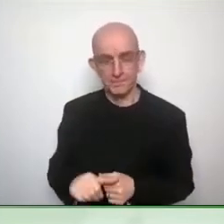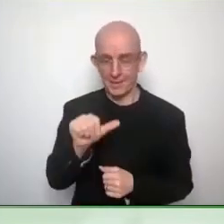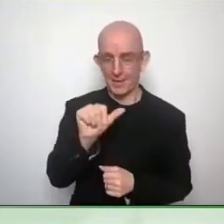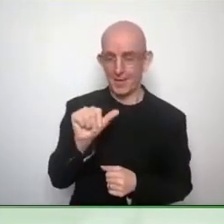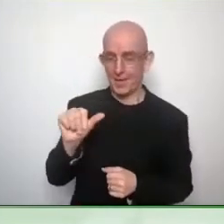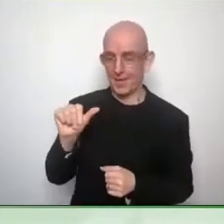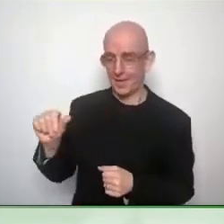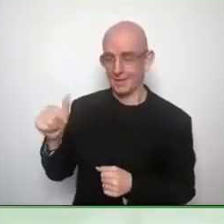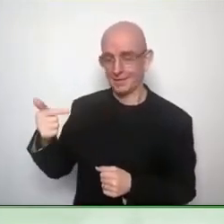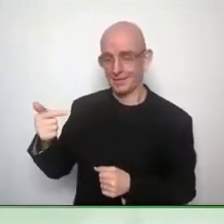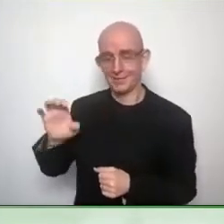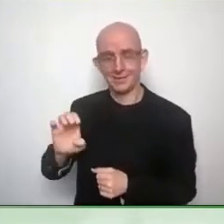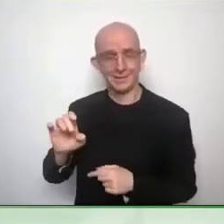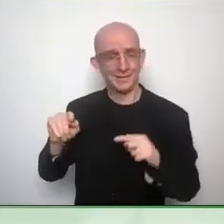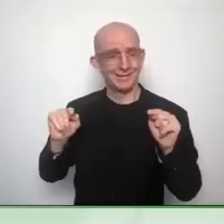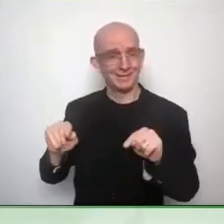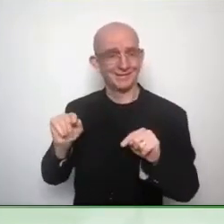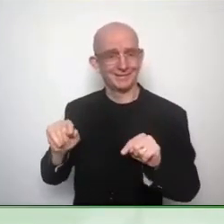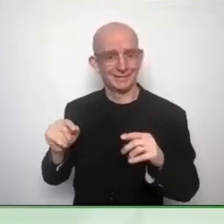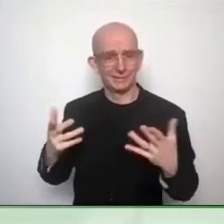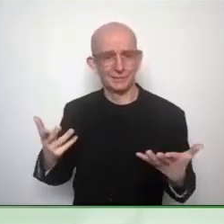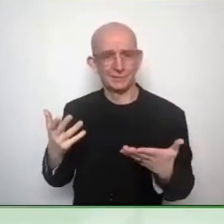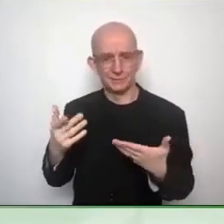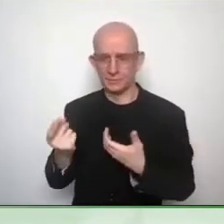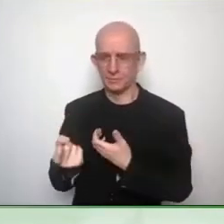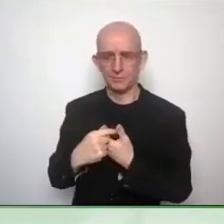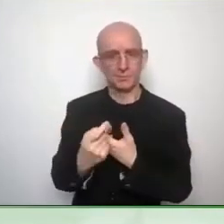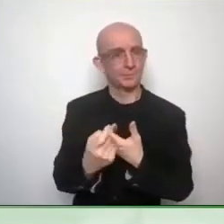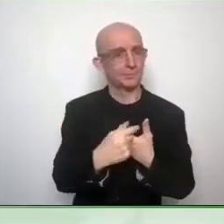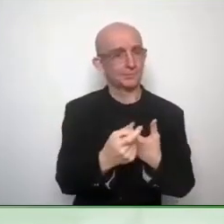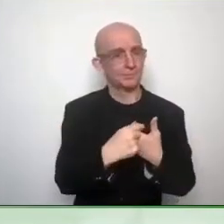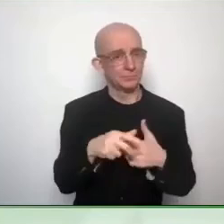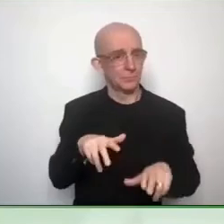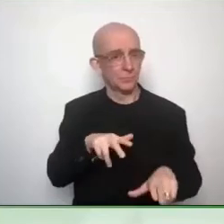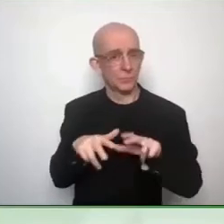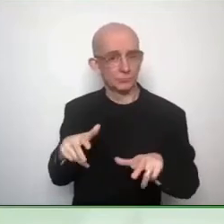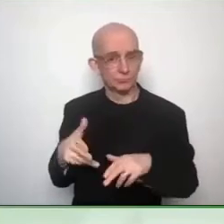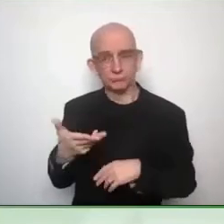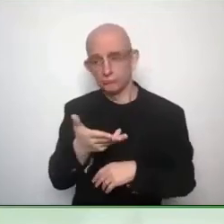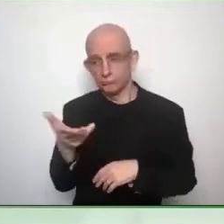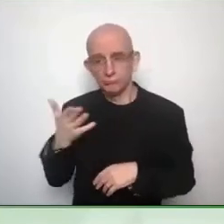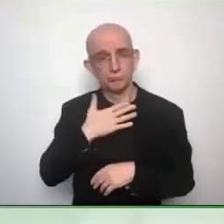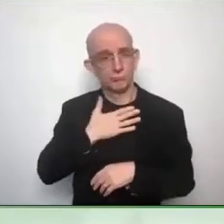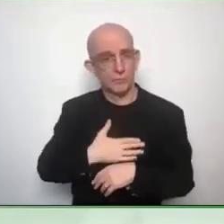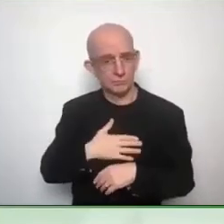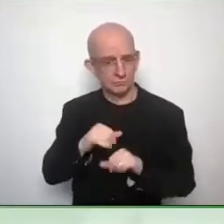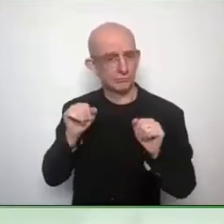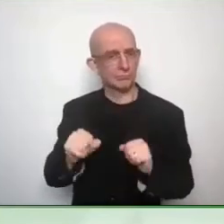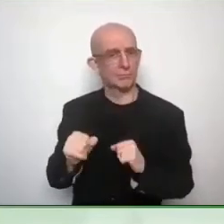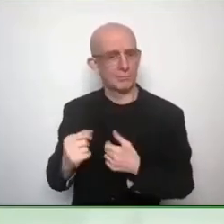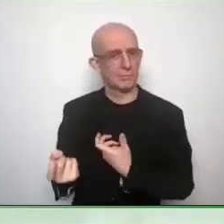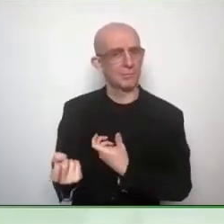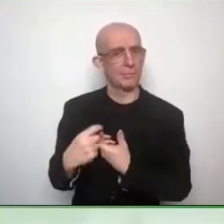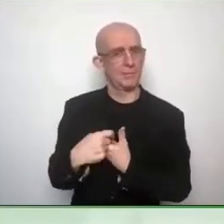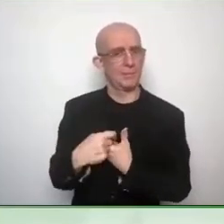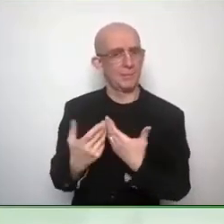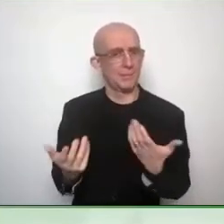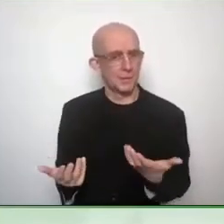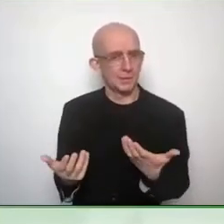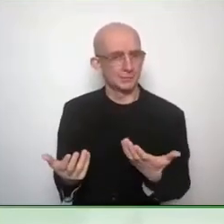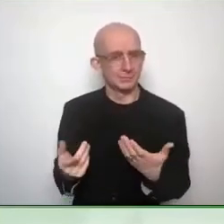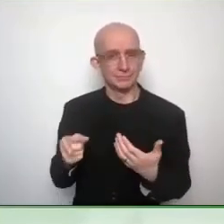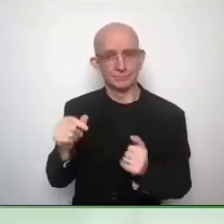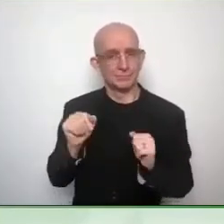as an institute. We have more than over 40 institutional members. Of course, it's logical that you